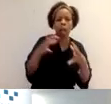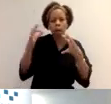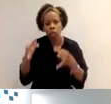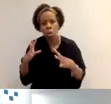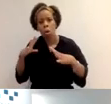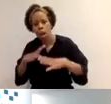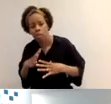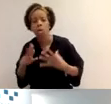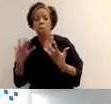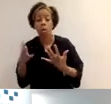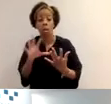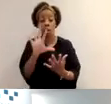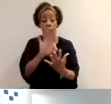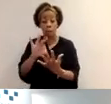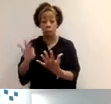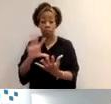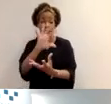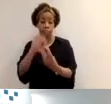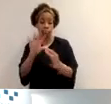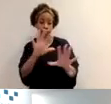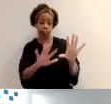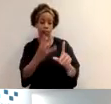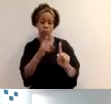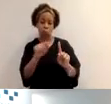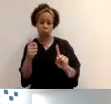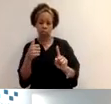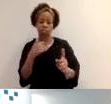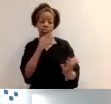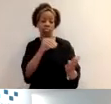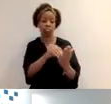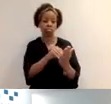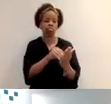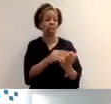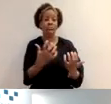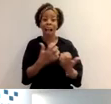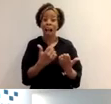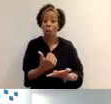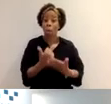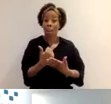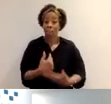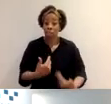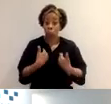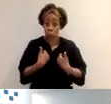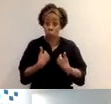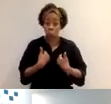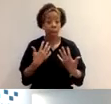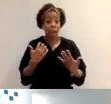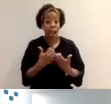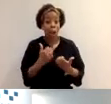You know, talk about how did it benefit you? How did it benefit your service user? Really reflect on those activities.